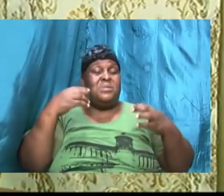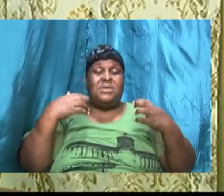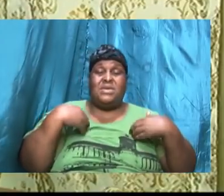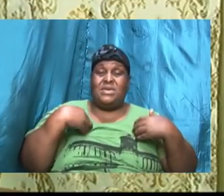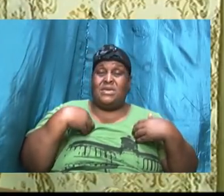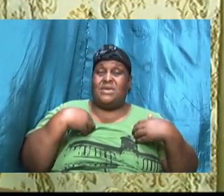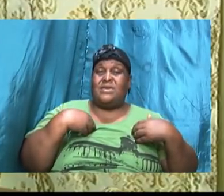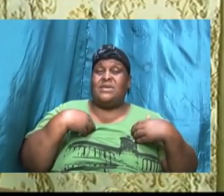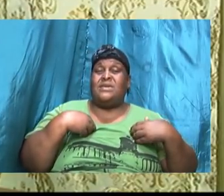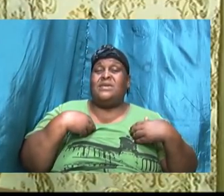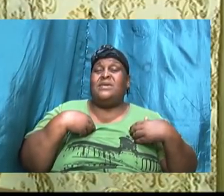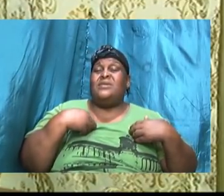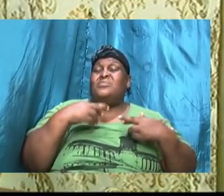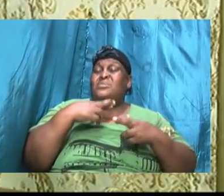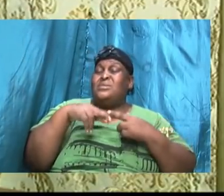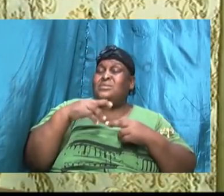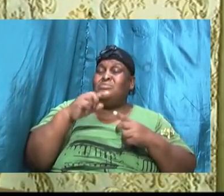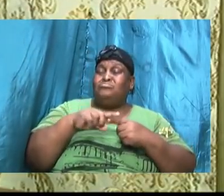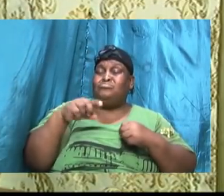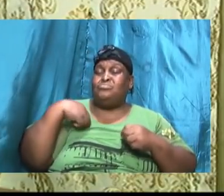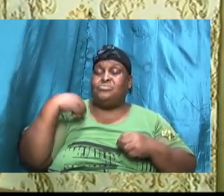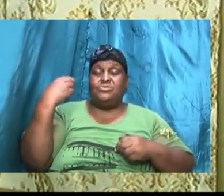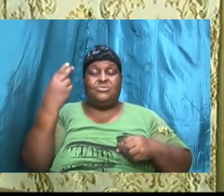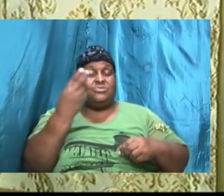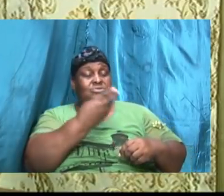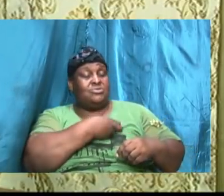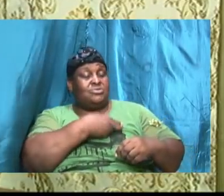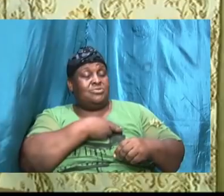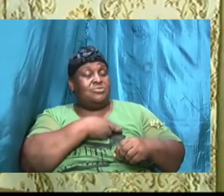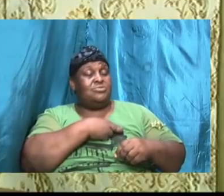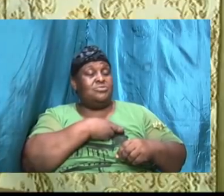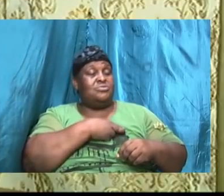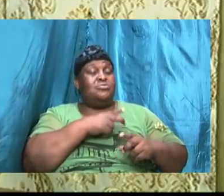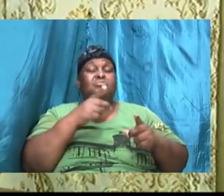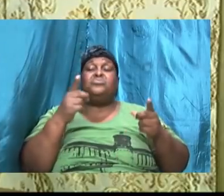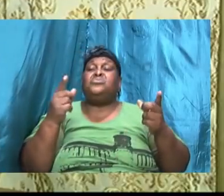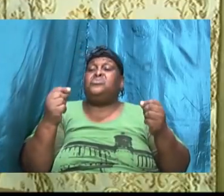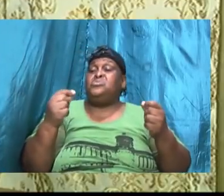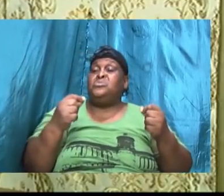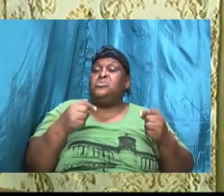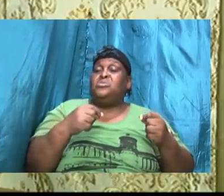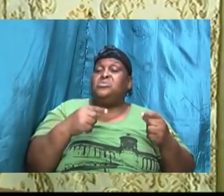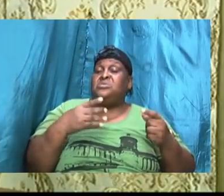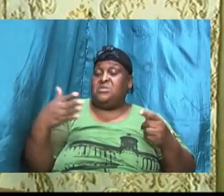directly related to us going against the will of God